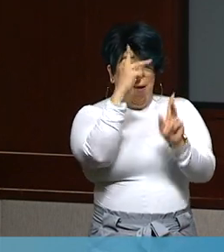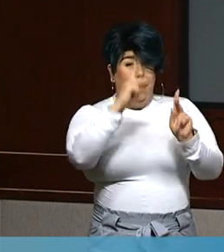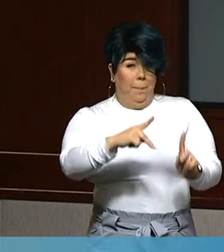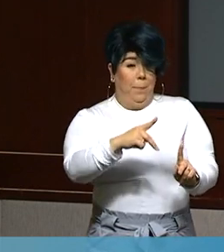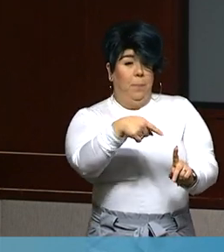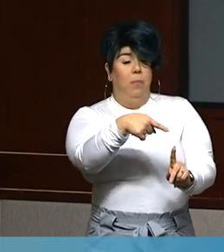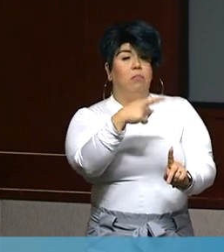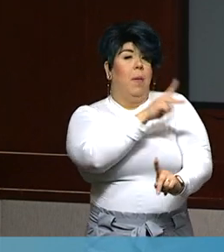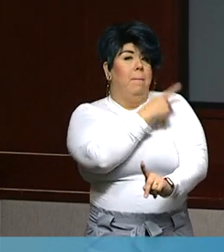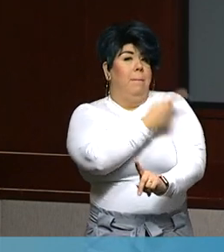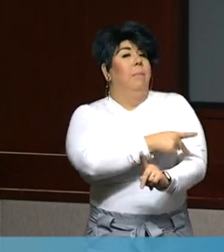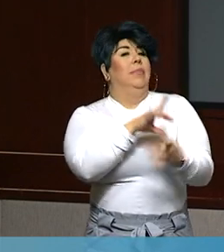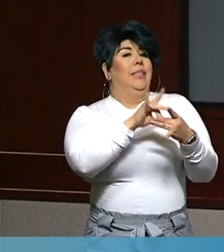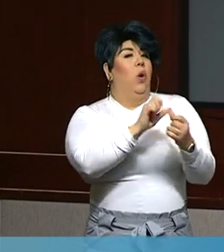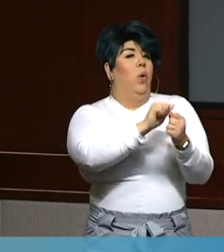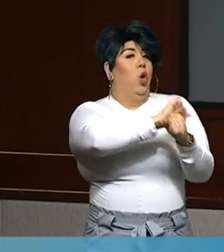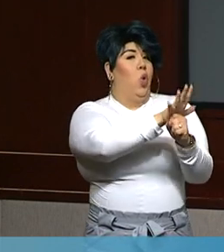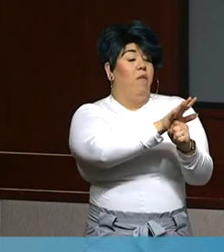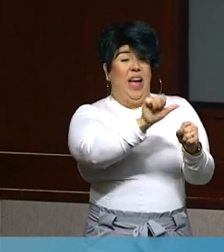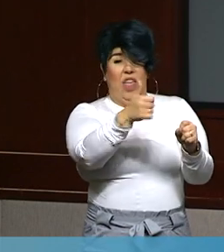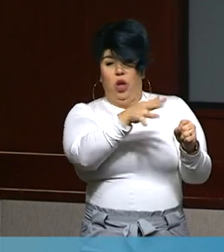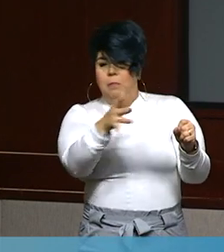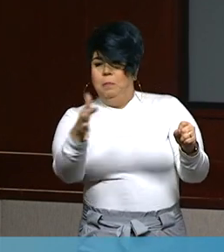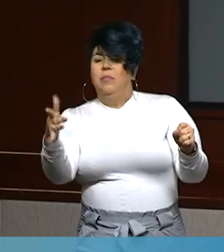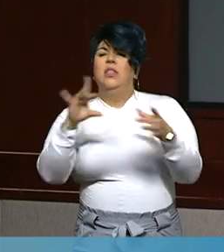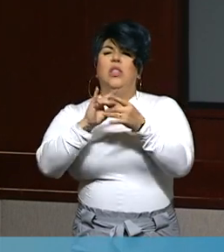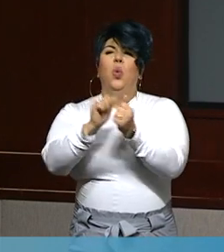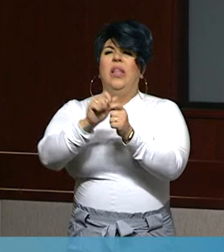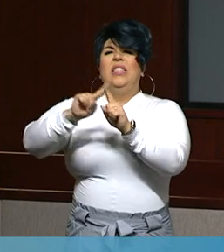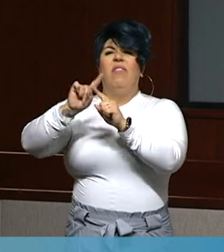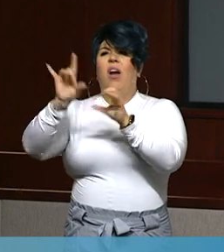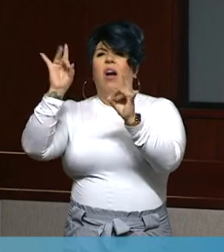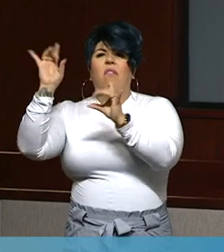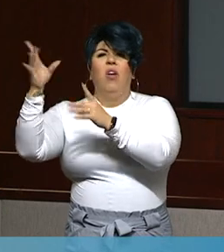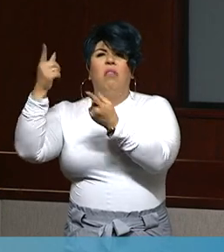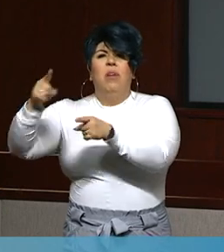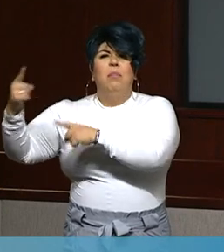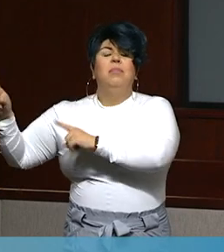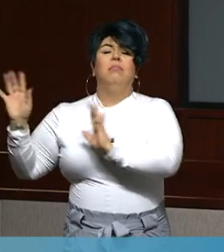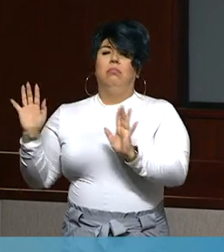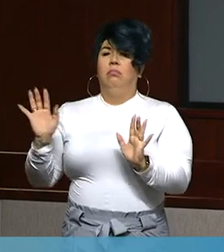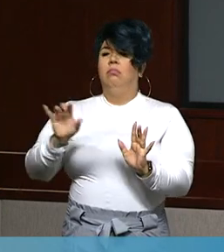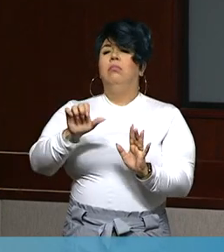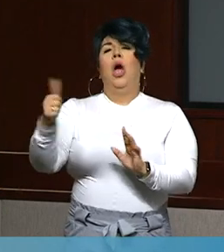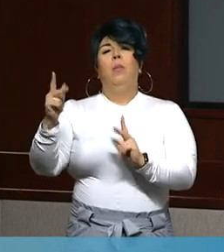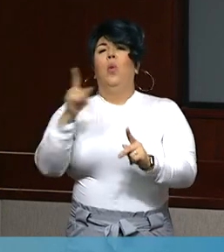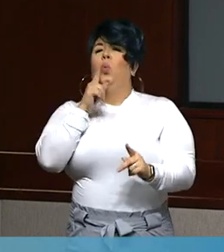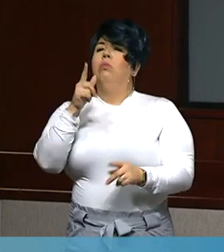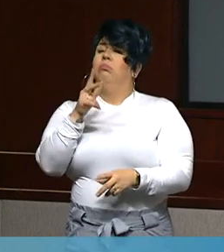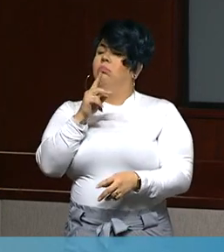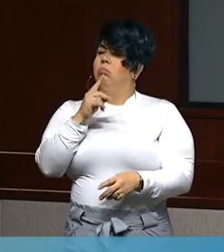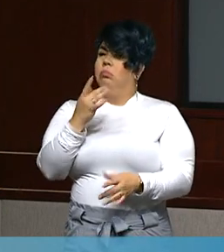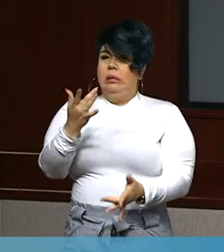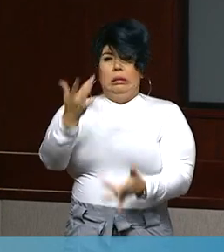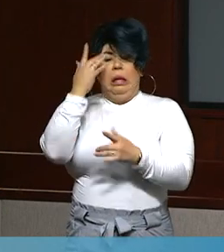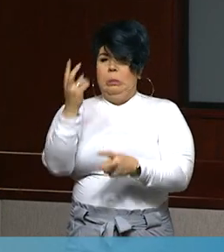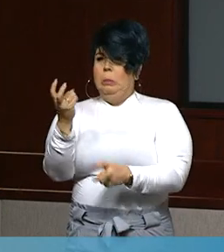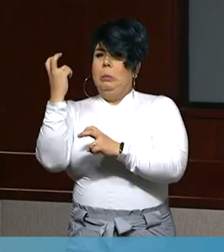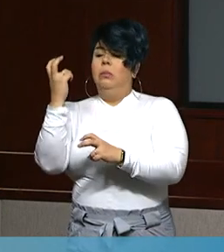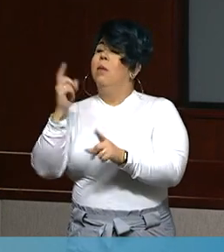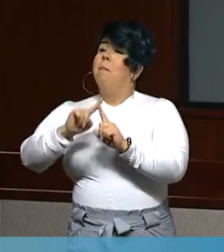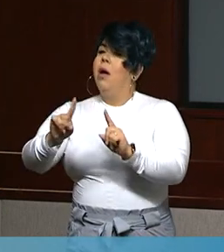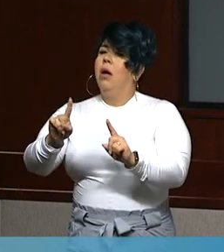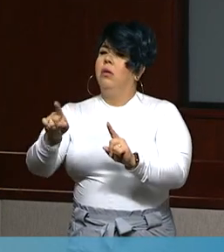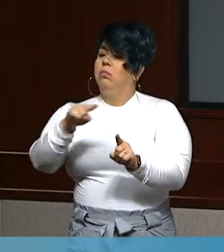The remainder of those patients are trauma victims and other individuals who are ill and not related